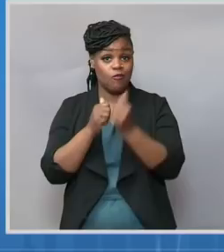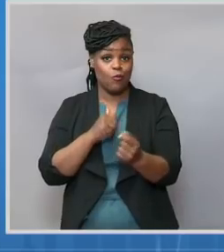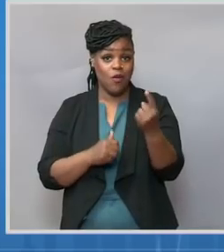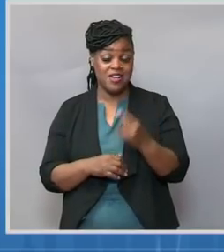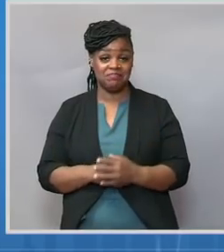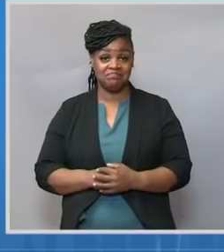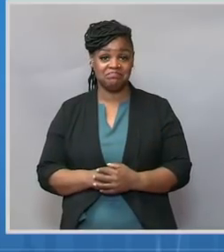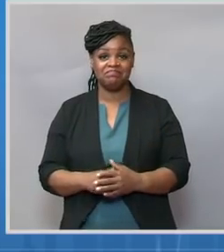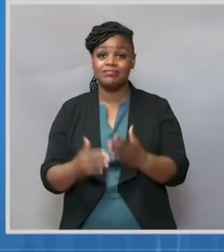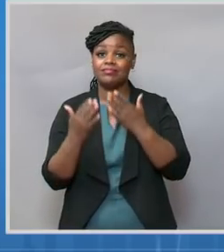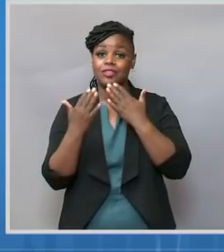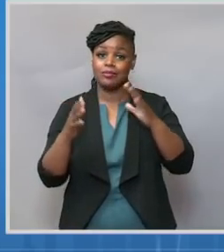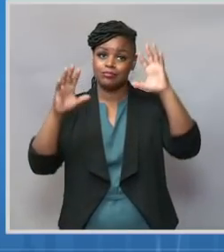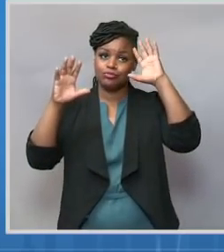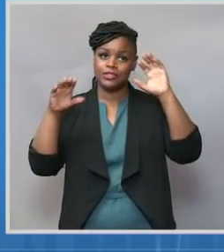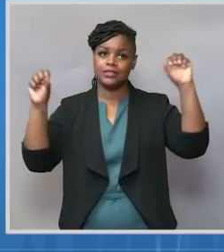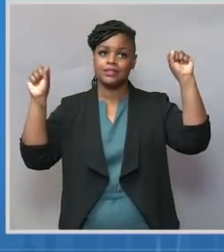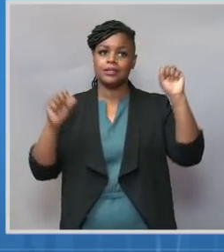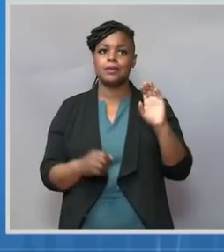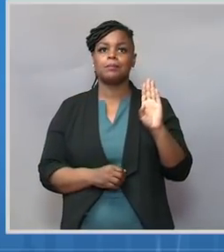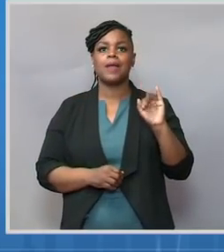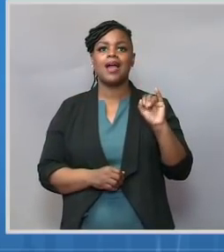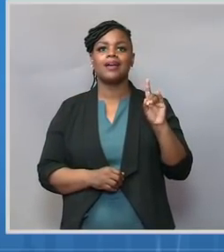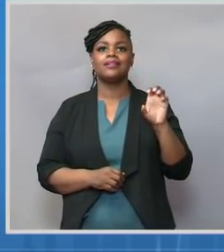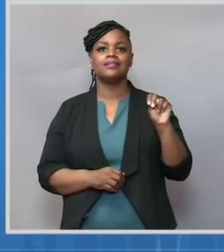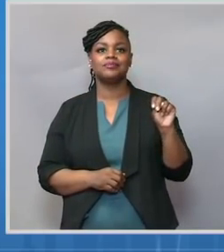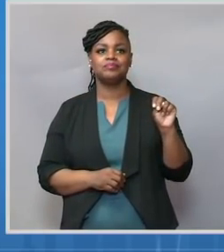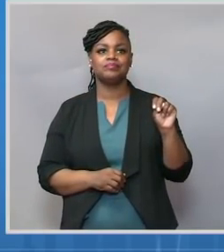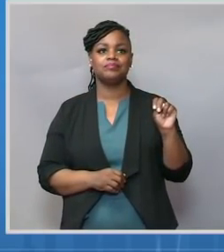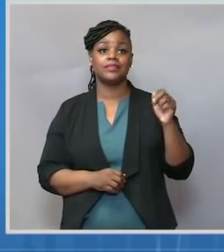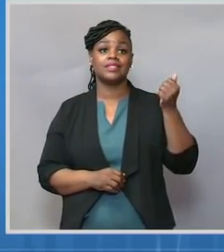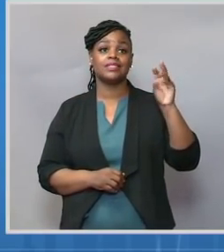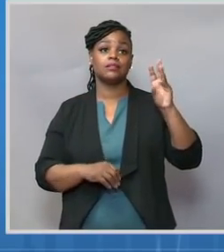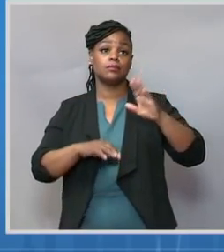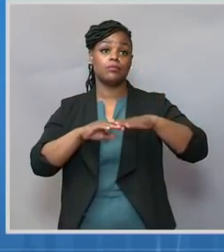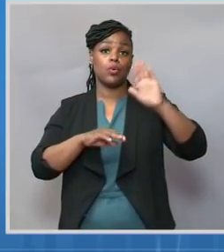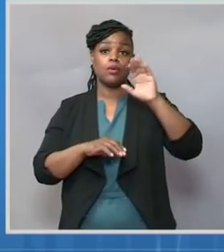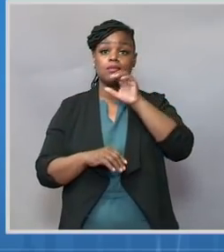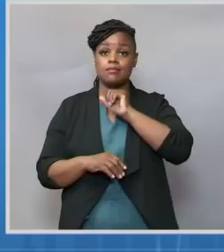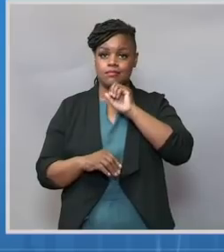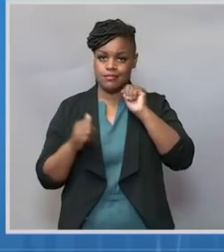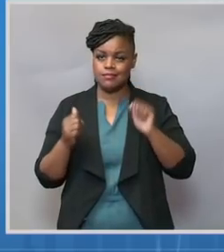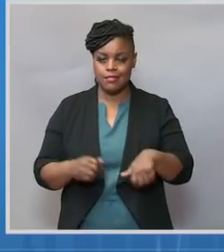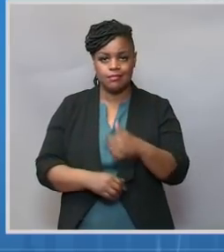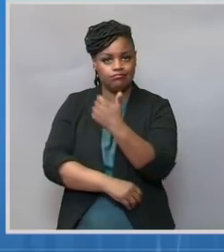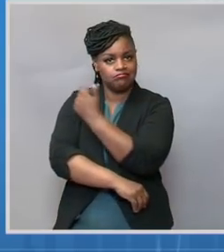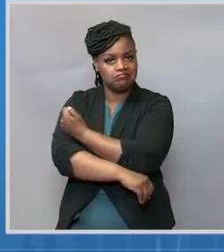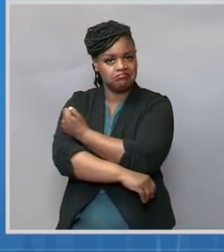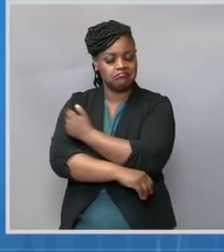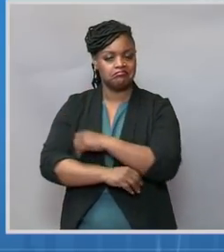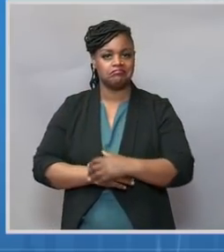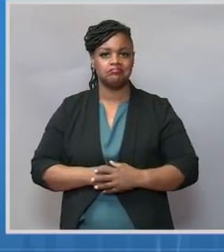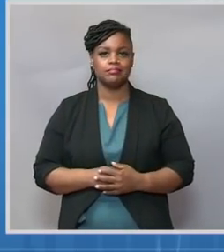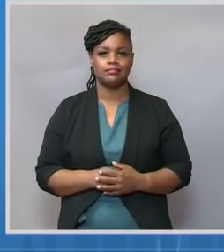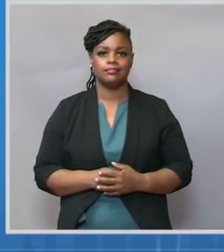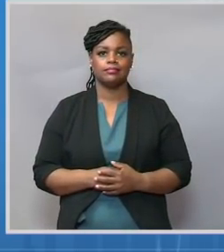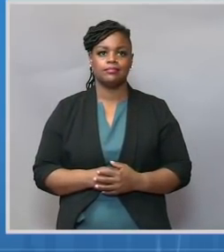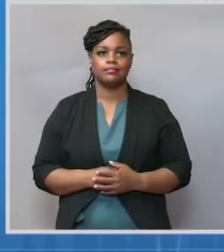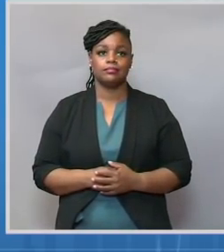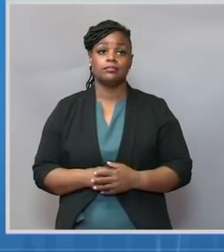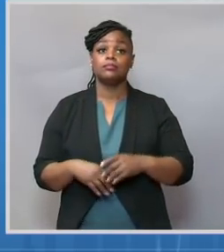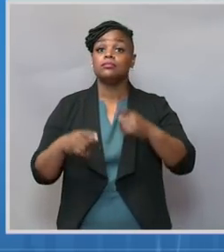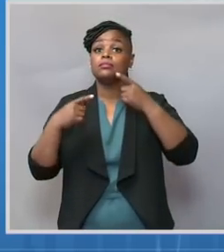everyone 16 and over is now eligible to get a vaccine. And as we announced on Wednesday,